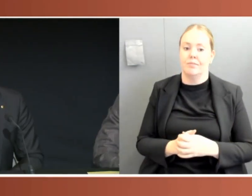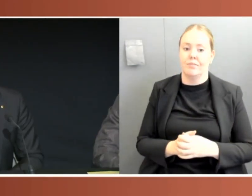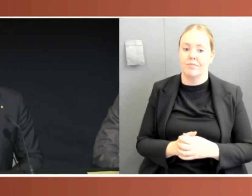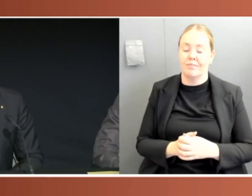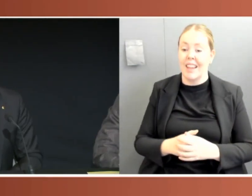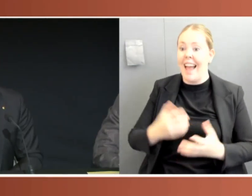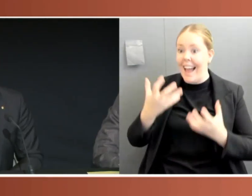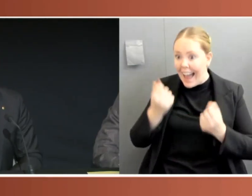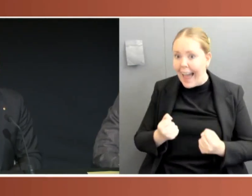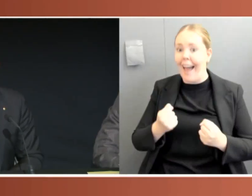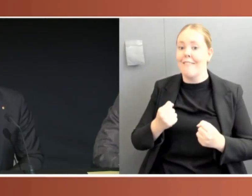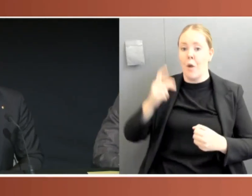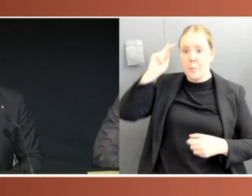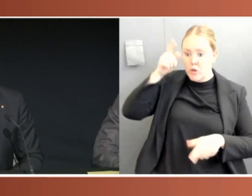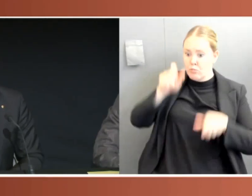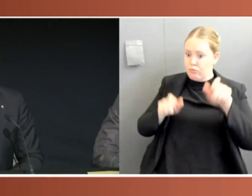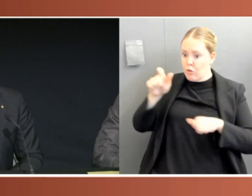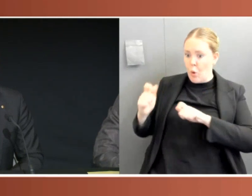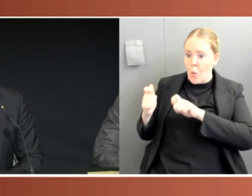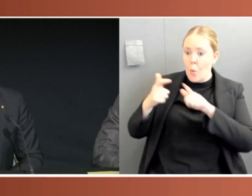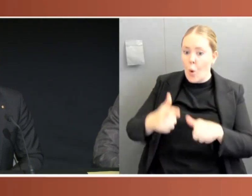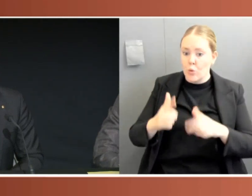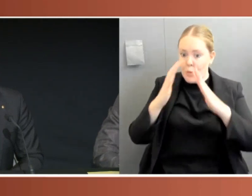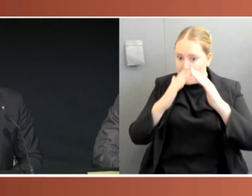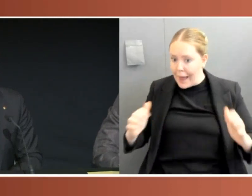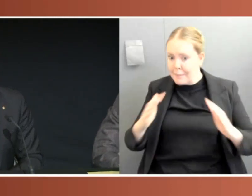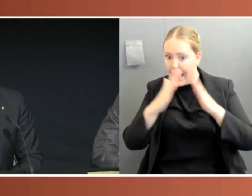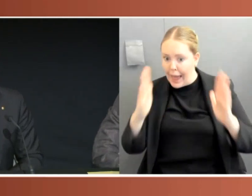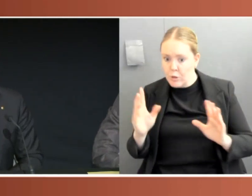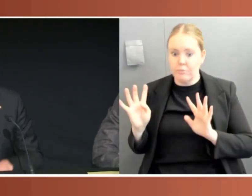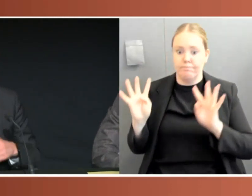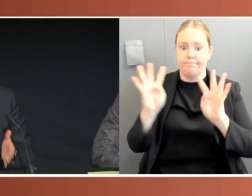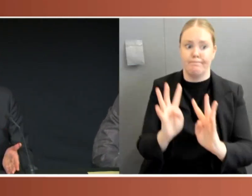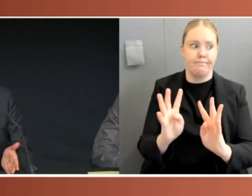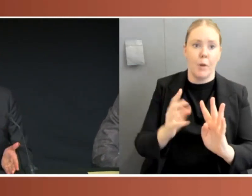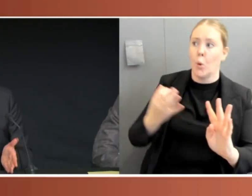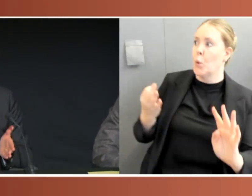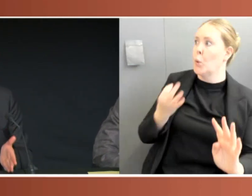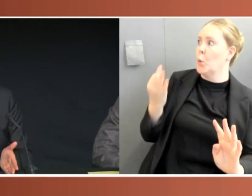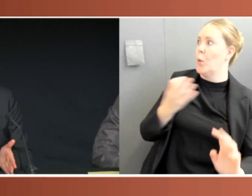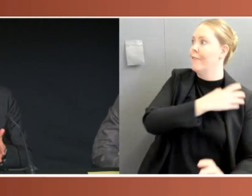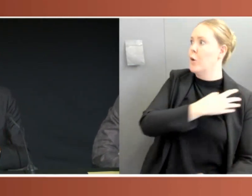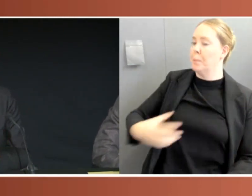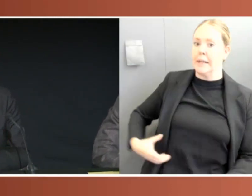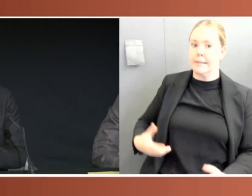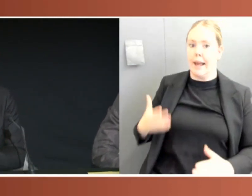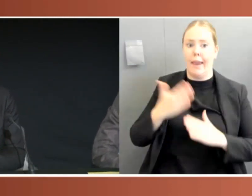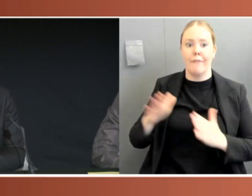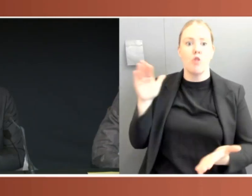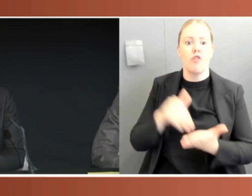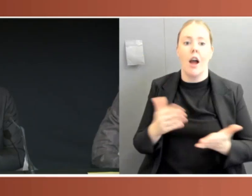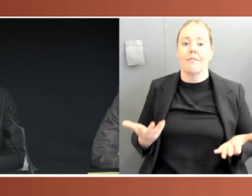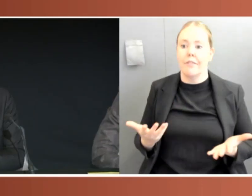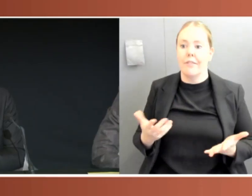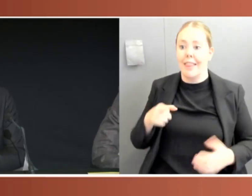minister, and that, as a result, prevented them from even meeting. And they wanted to turn up, because they wanted to demand documents about modelling and other things relating